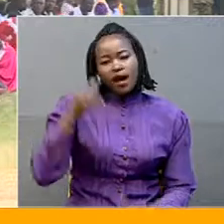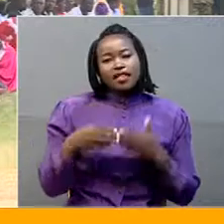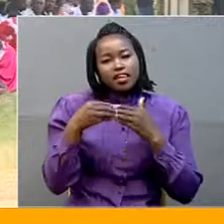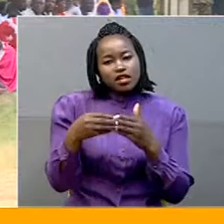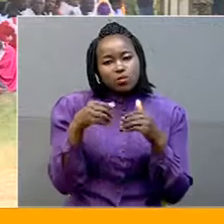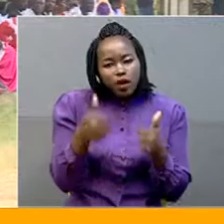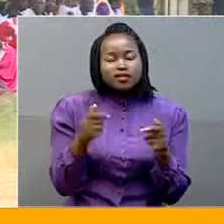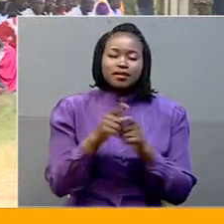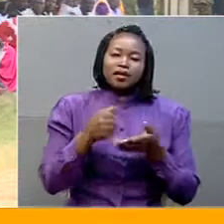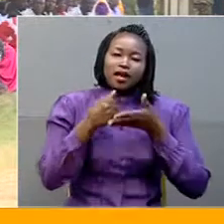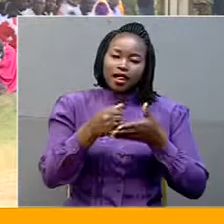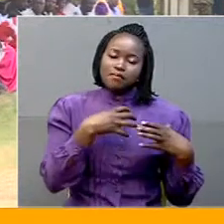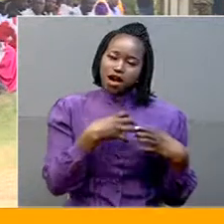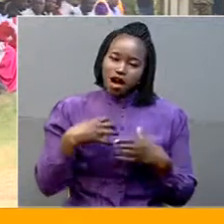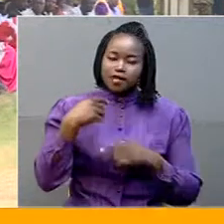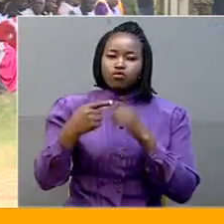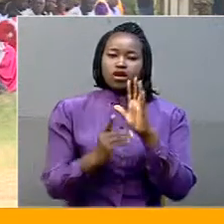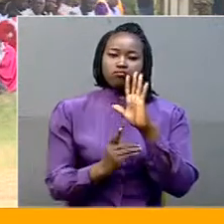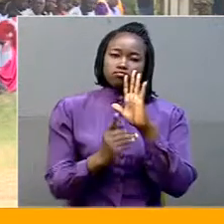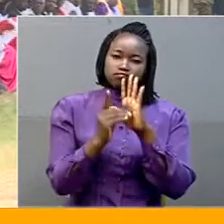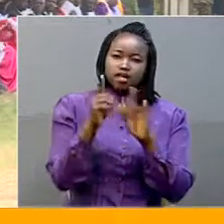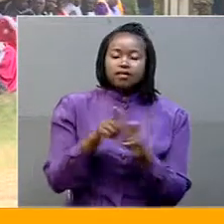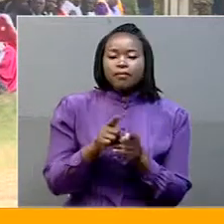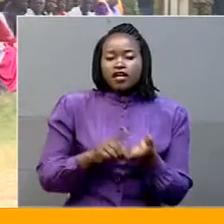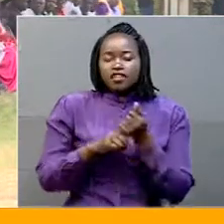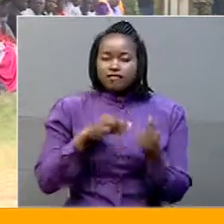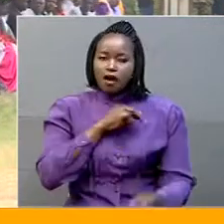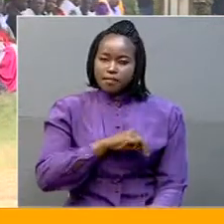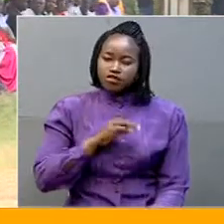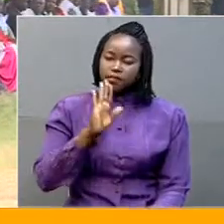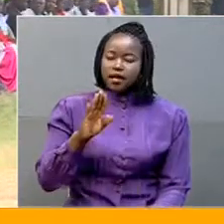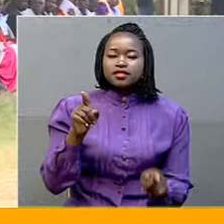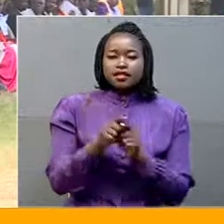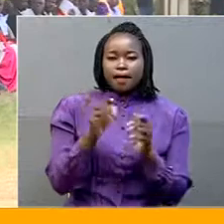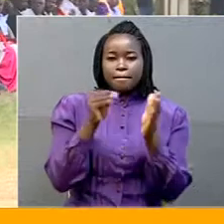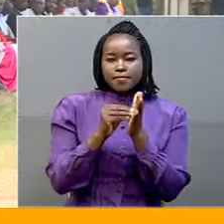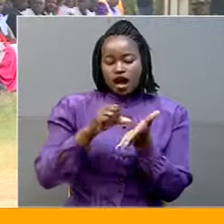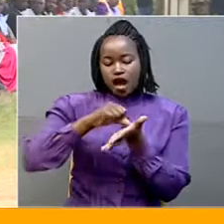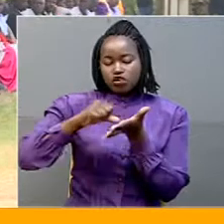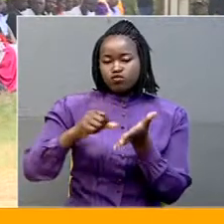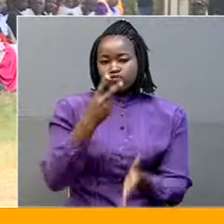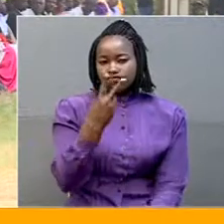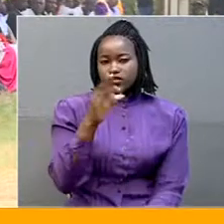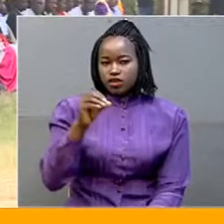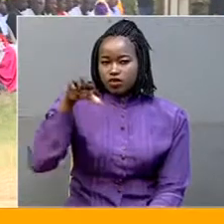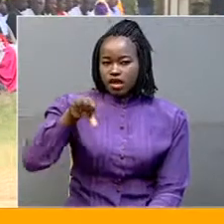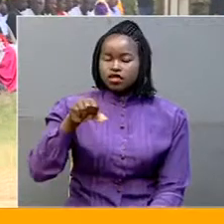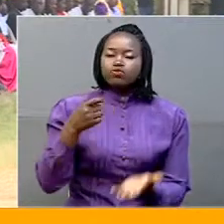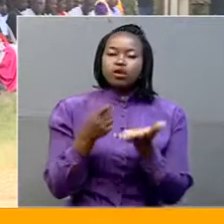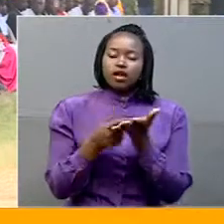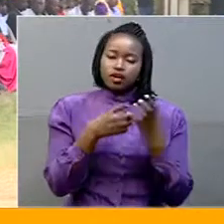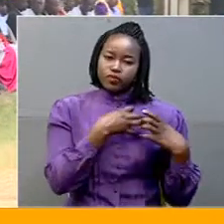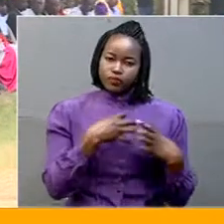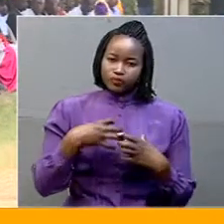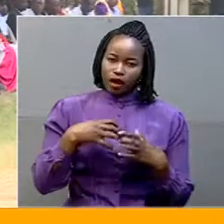made the ame grow and achieve its mission as enshrined in article 2009 of the ugandan constitution and of course